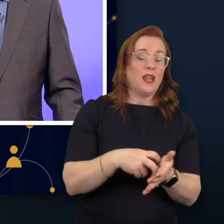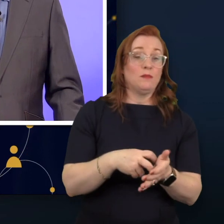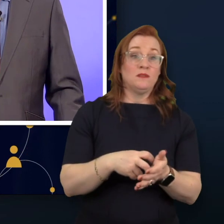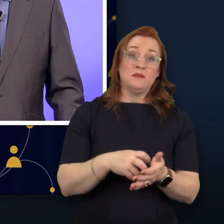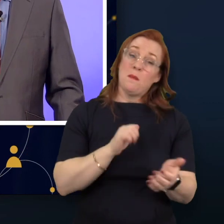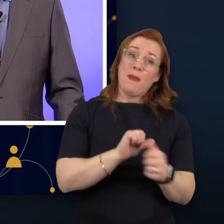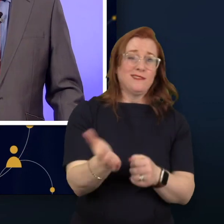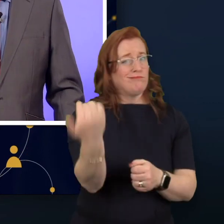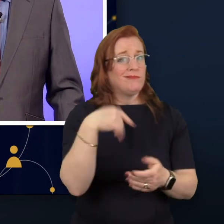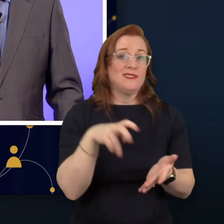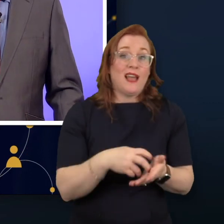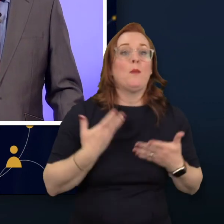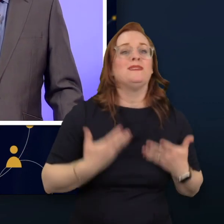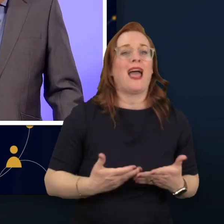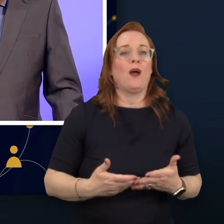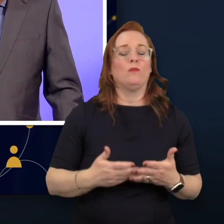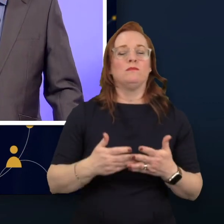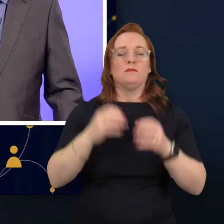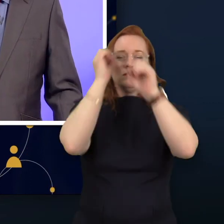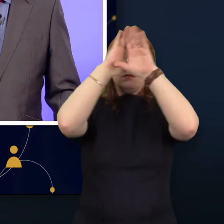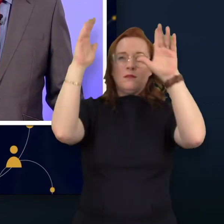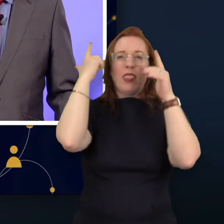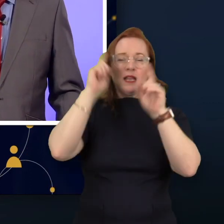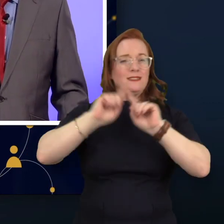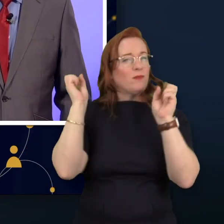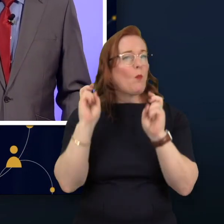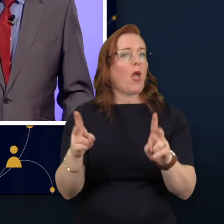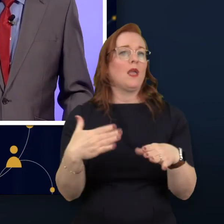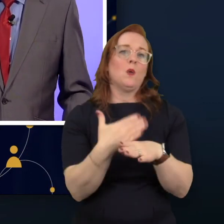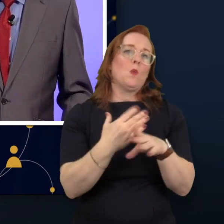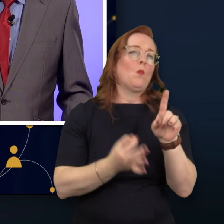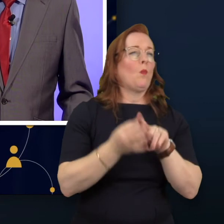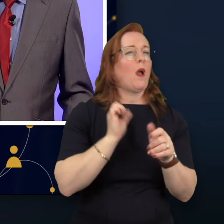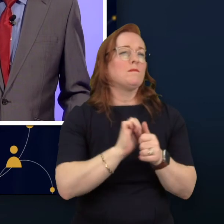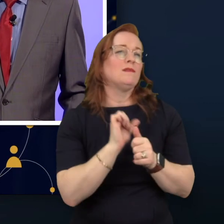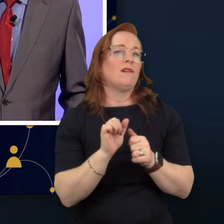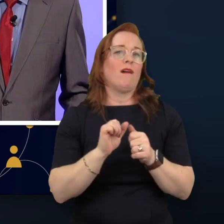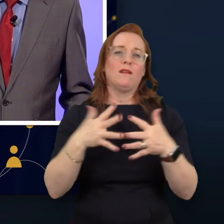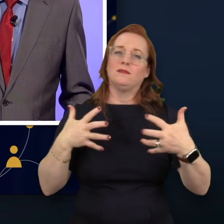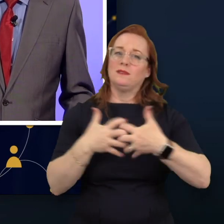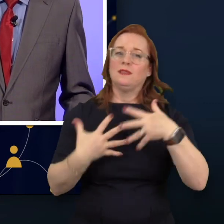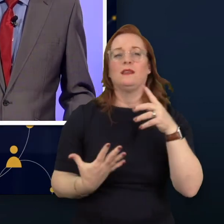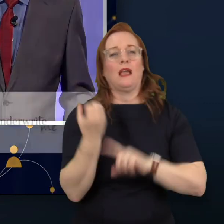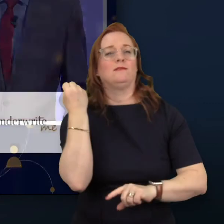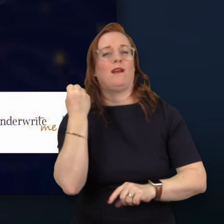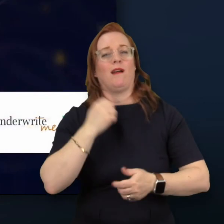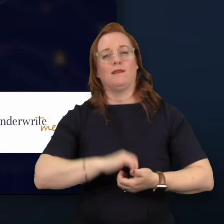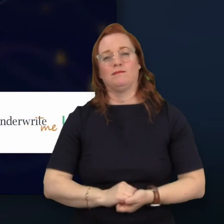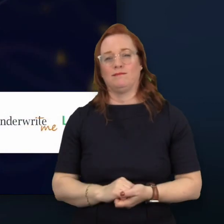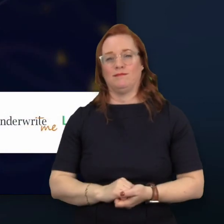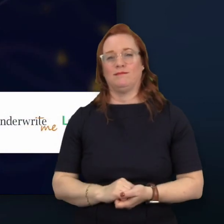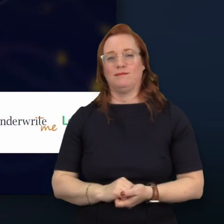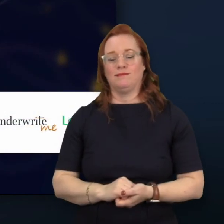think different work better gain together thank you very much thank thank